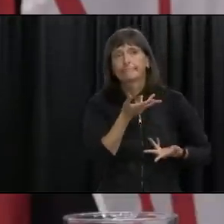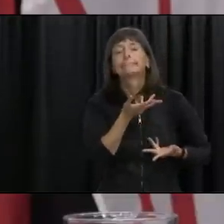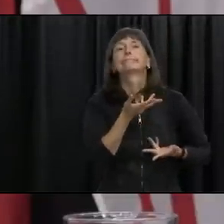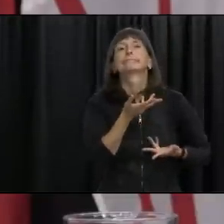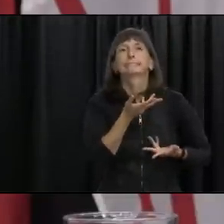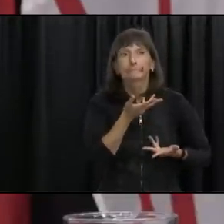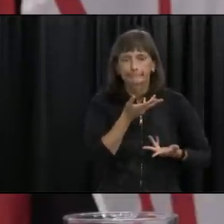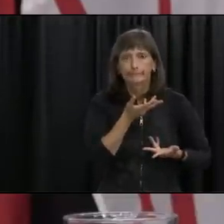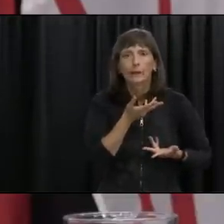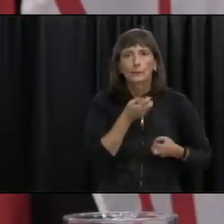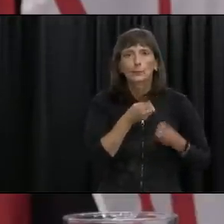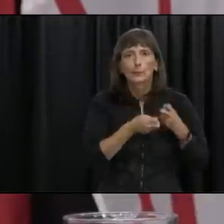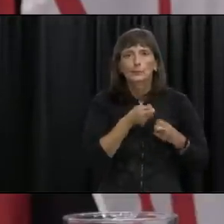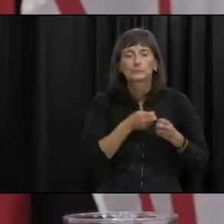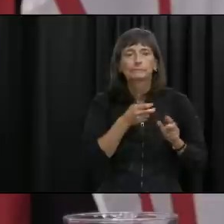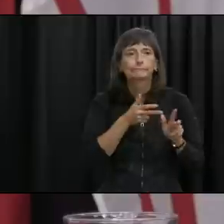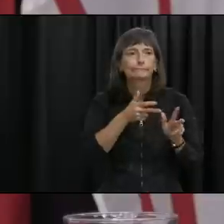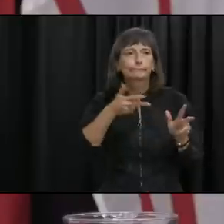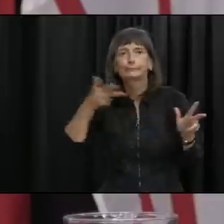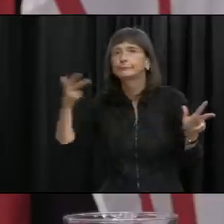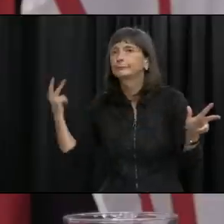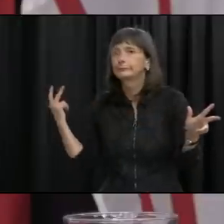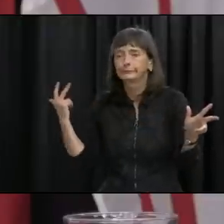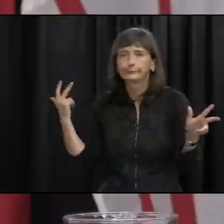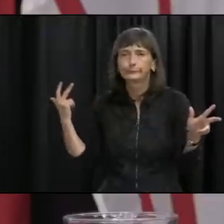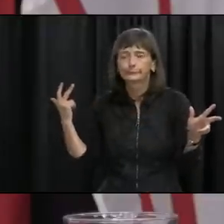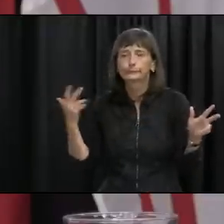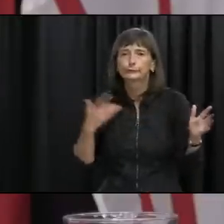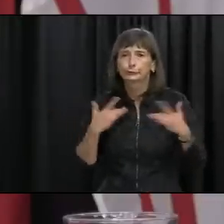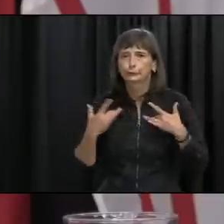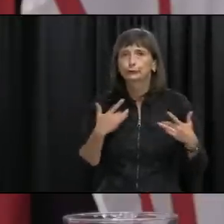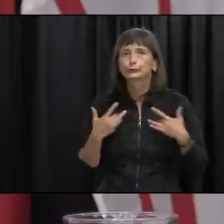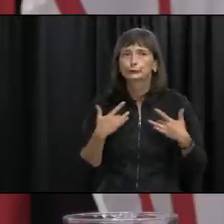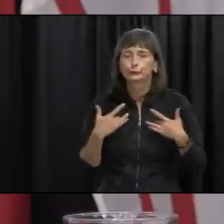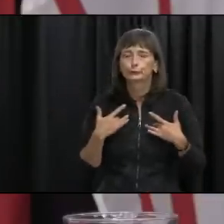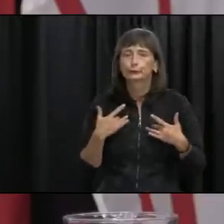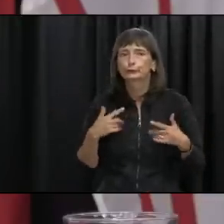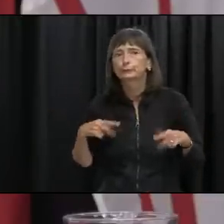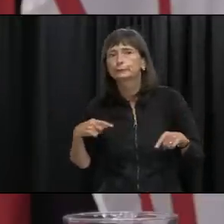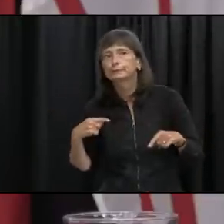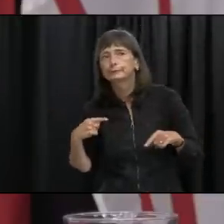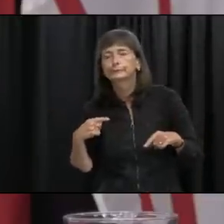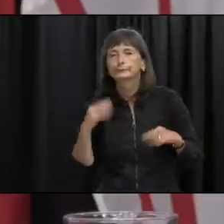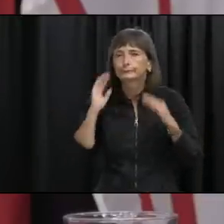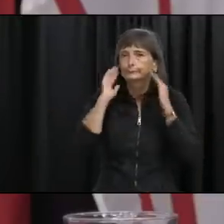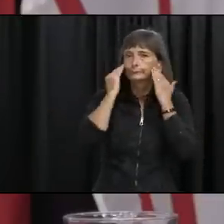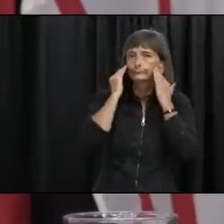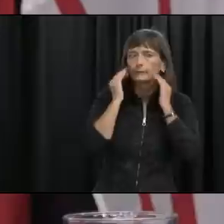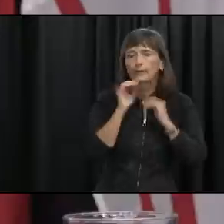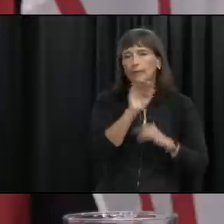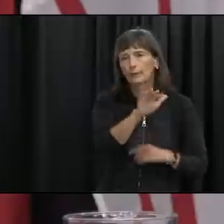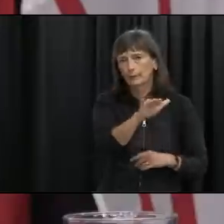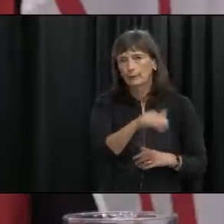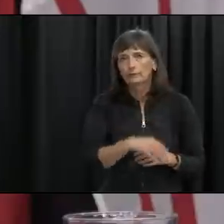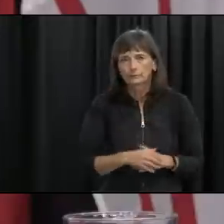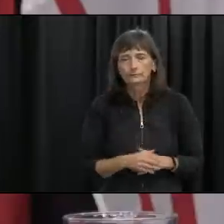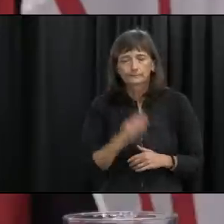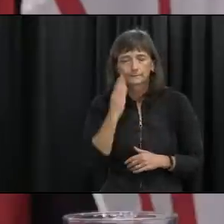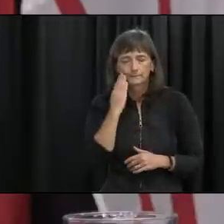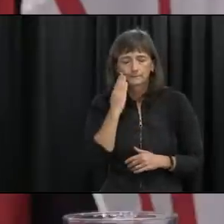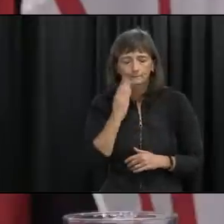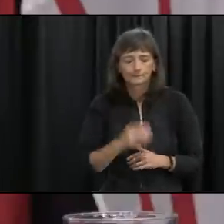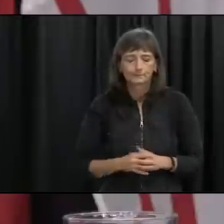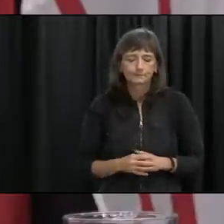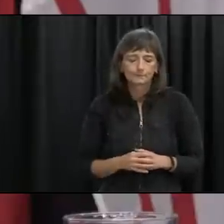an issue that has generated significant anxiety and concern i think uh the